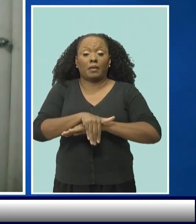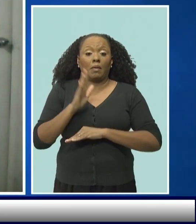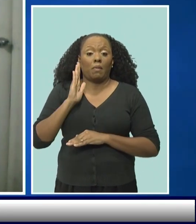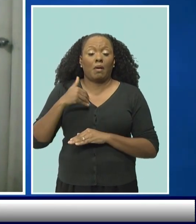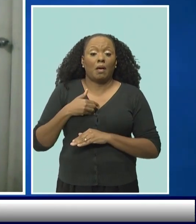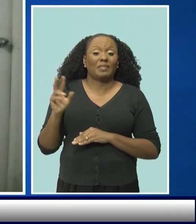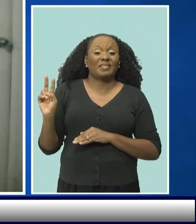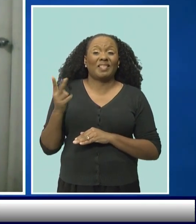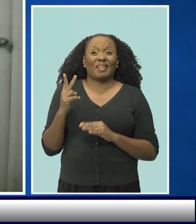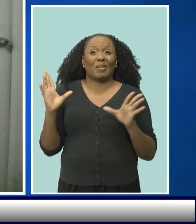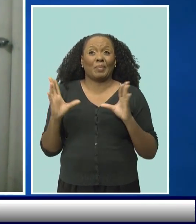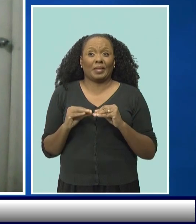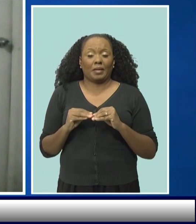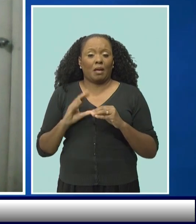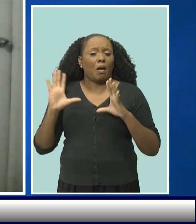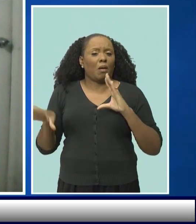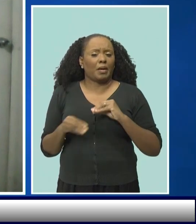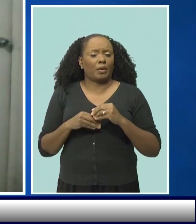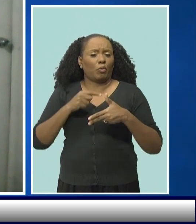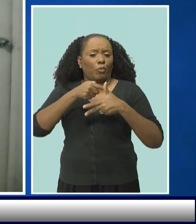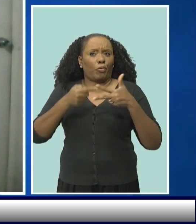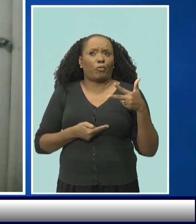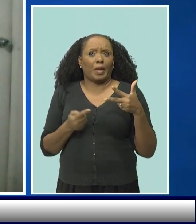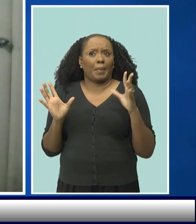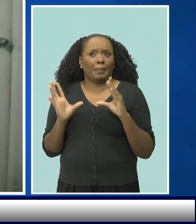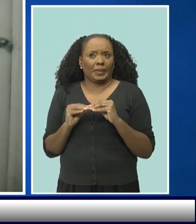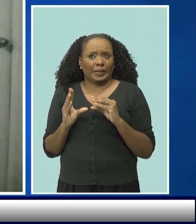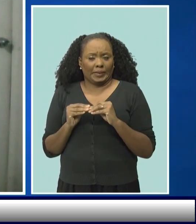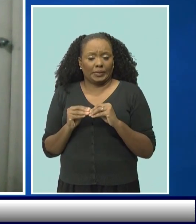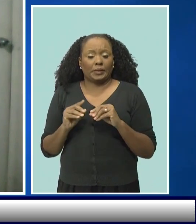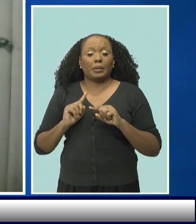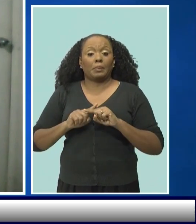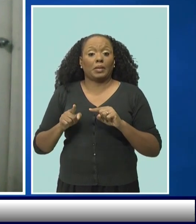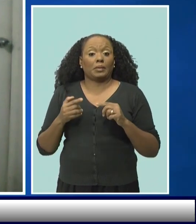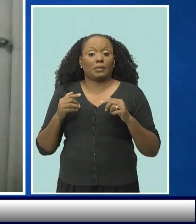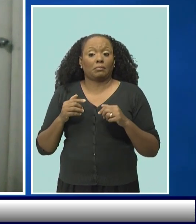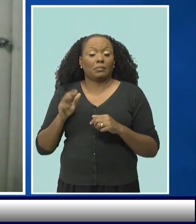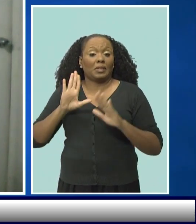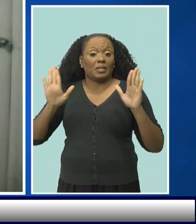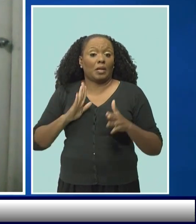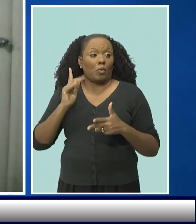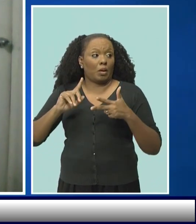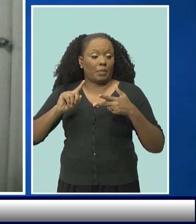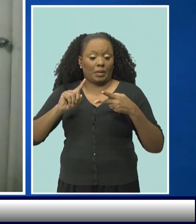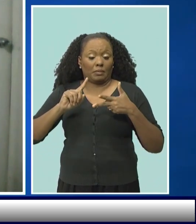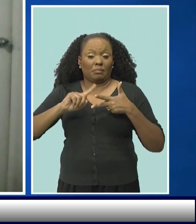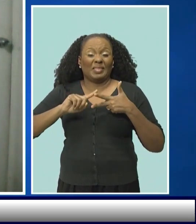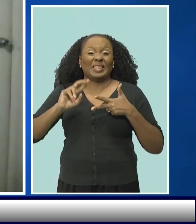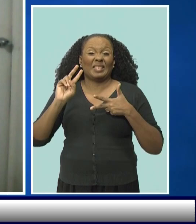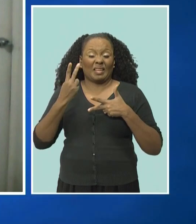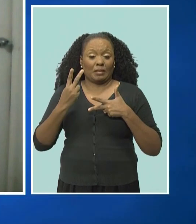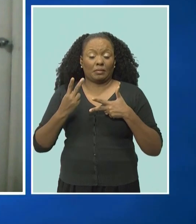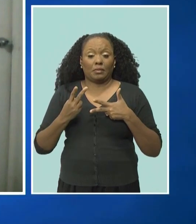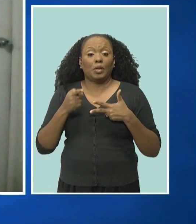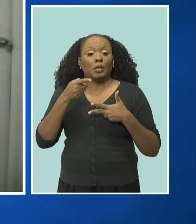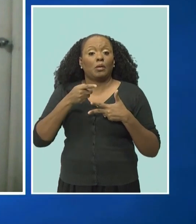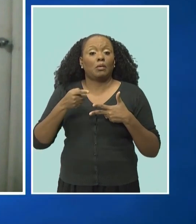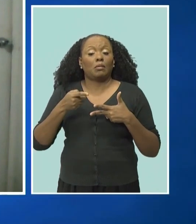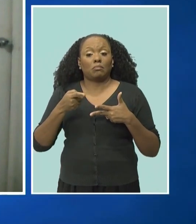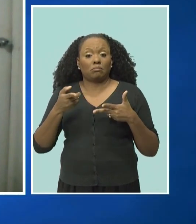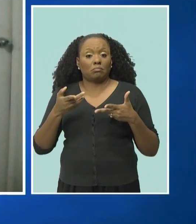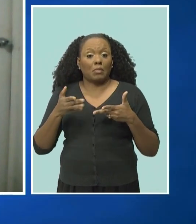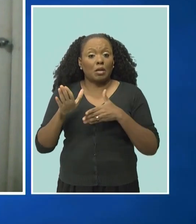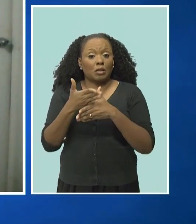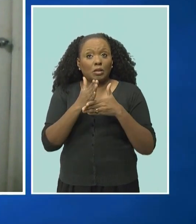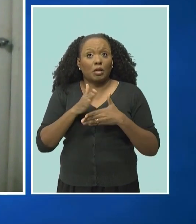series of three. These three are general town halls where Barbadians are invited to come and share their views on specific,